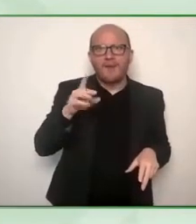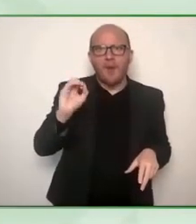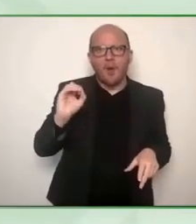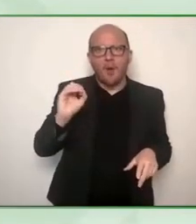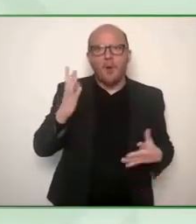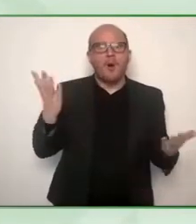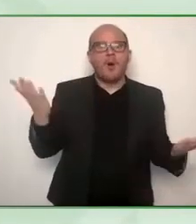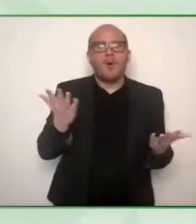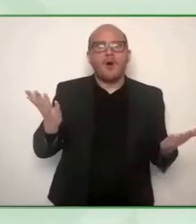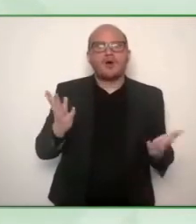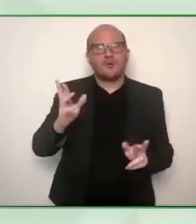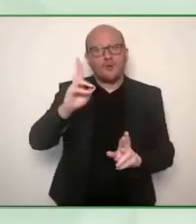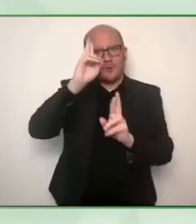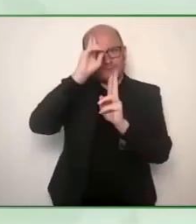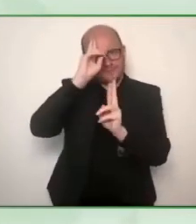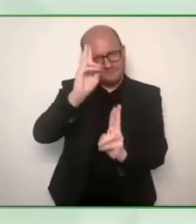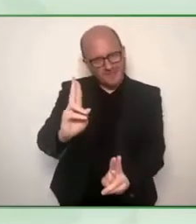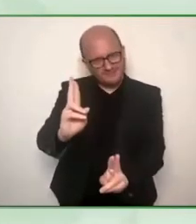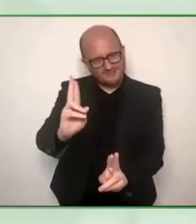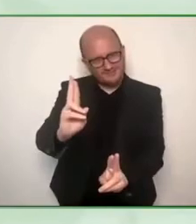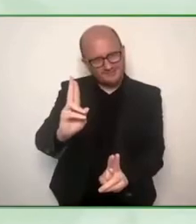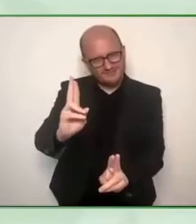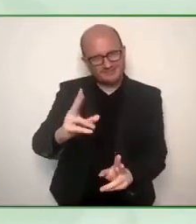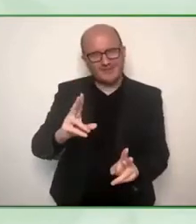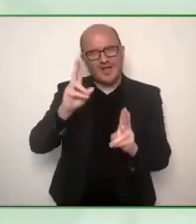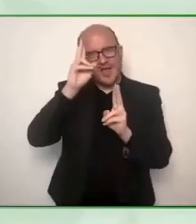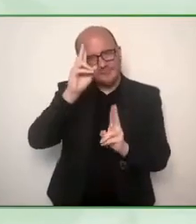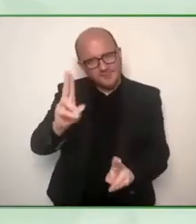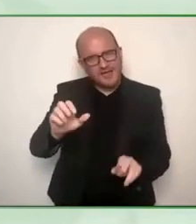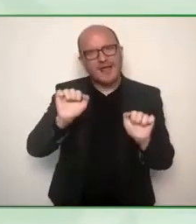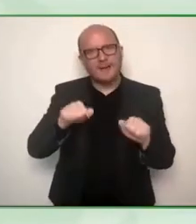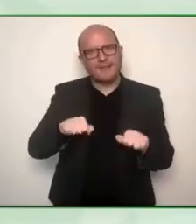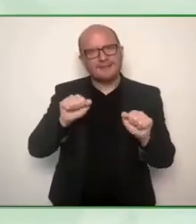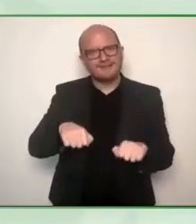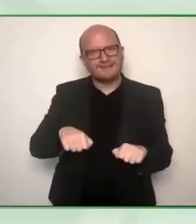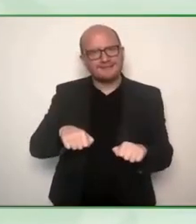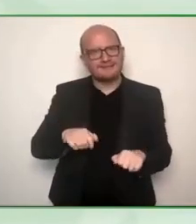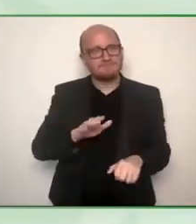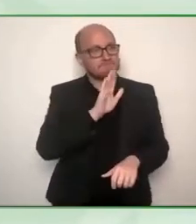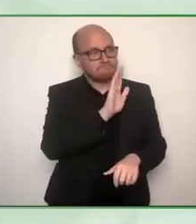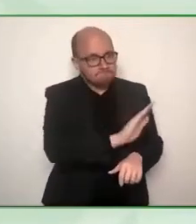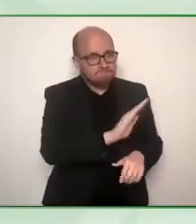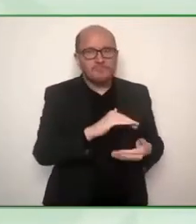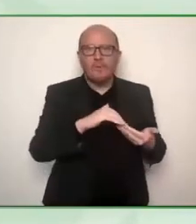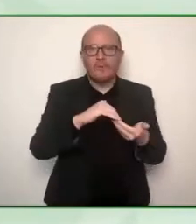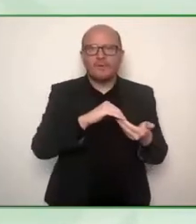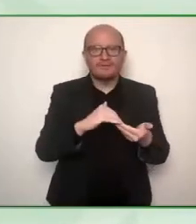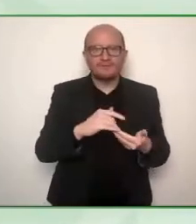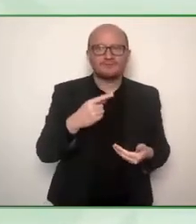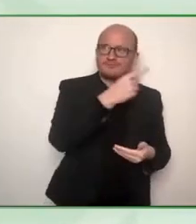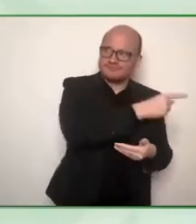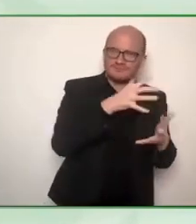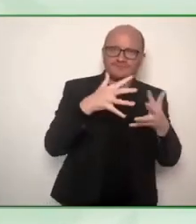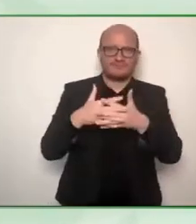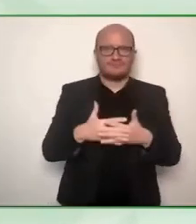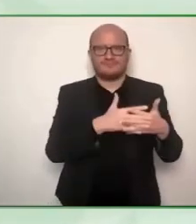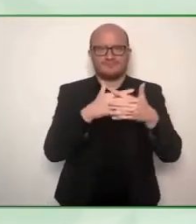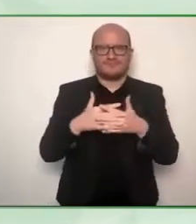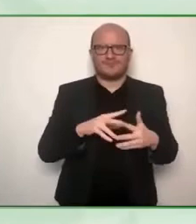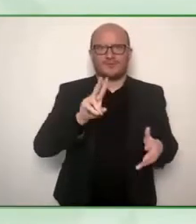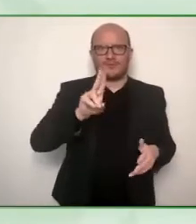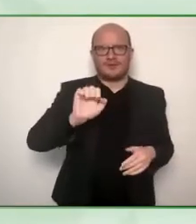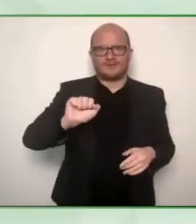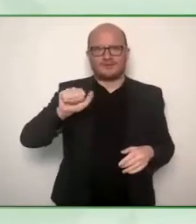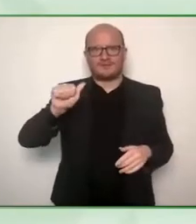brought to life respectability is a non-profit organization based in the United States and I drew